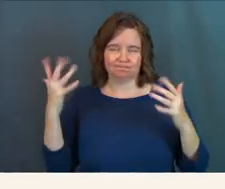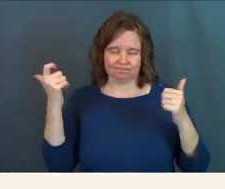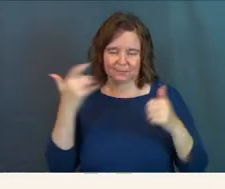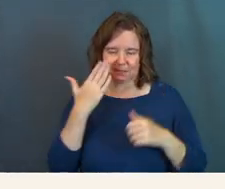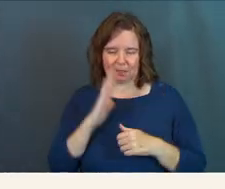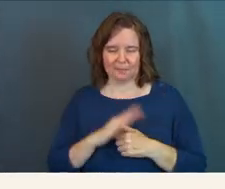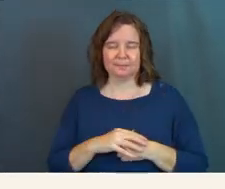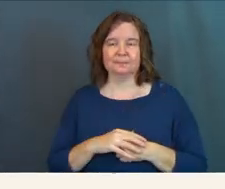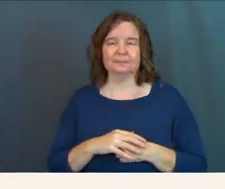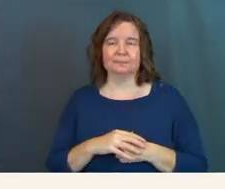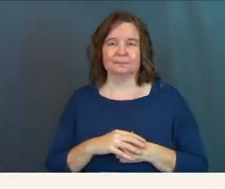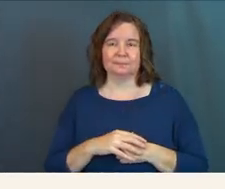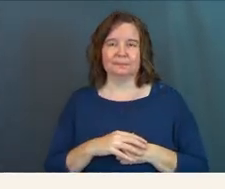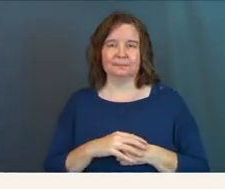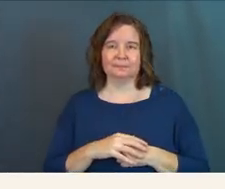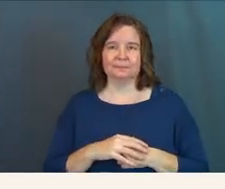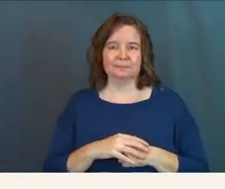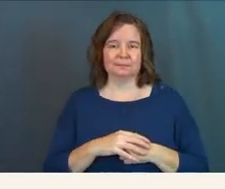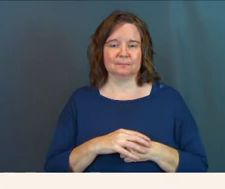Praise God.